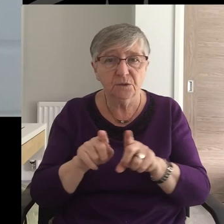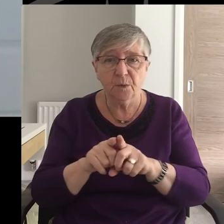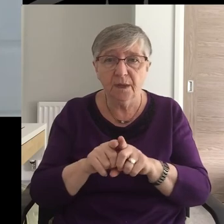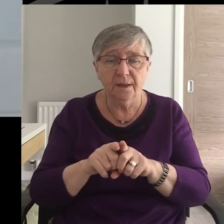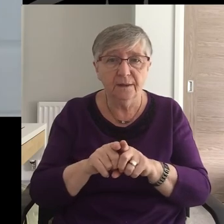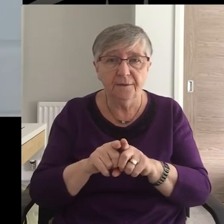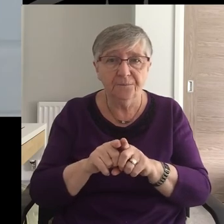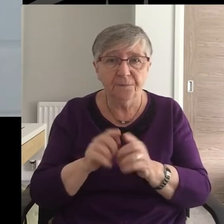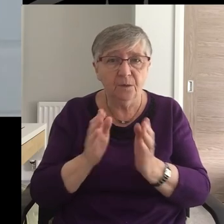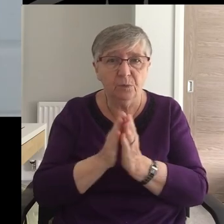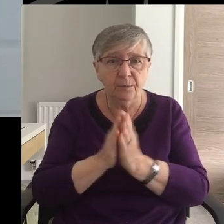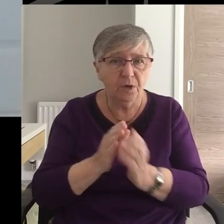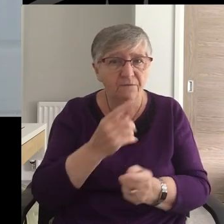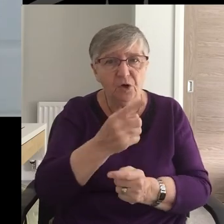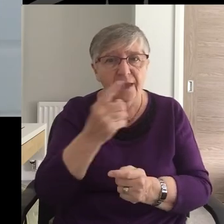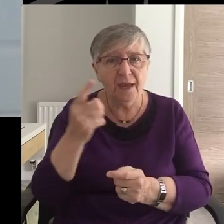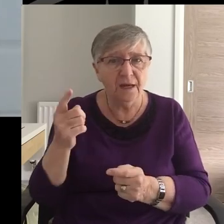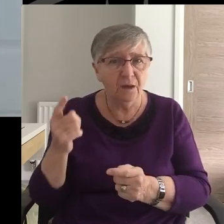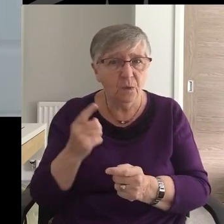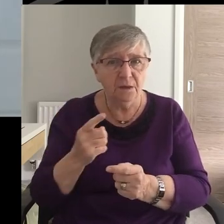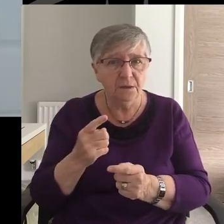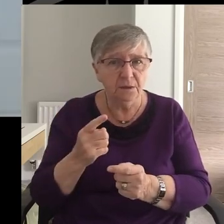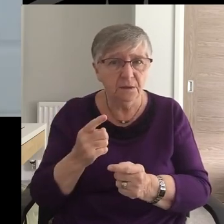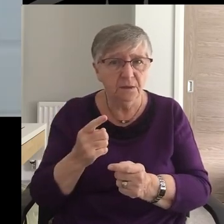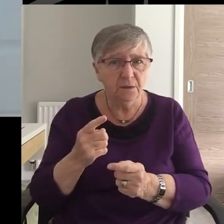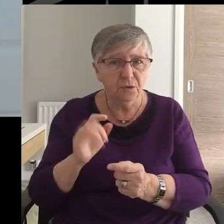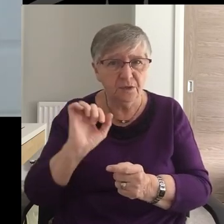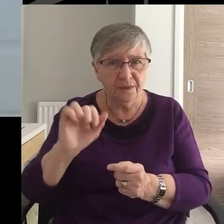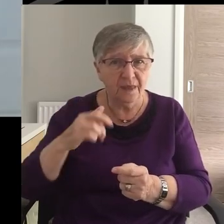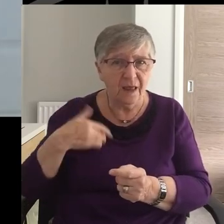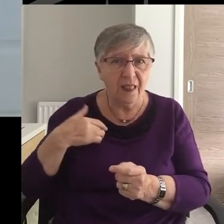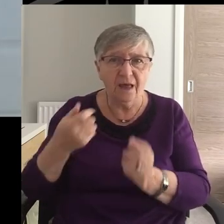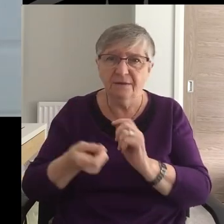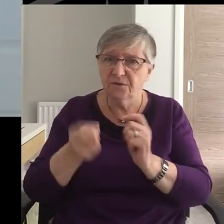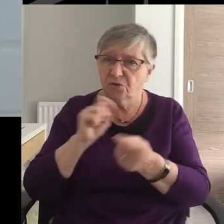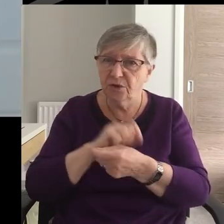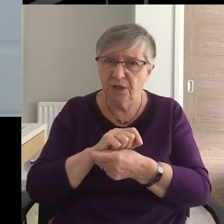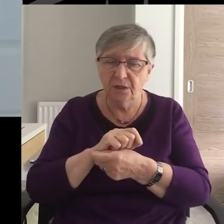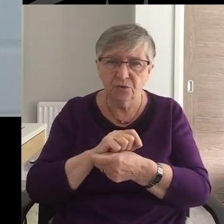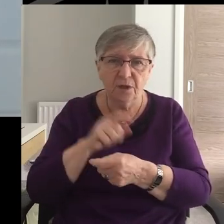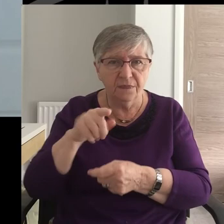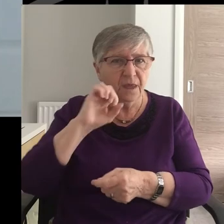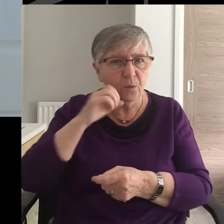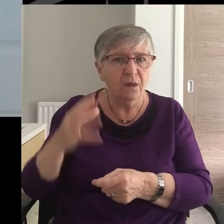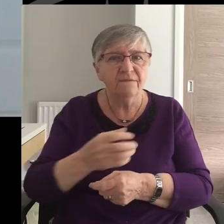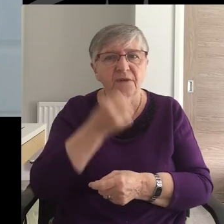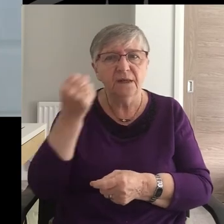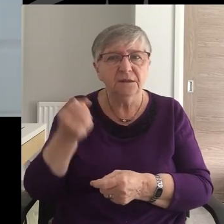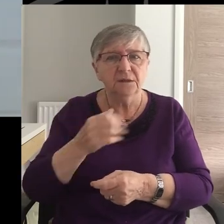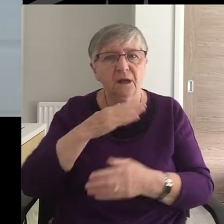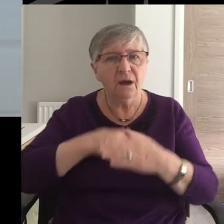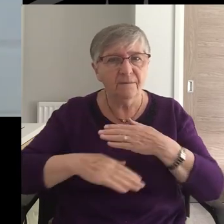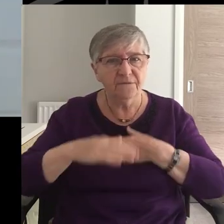We pray for anyone Who has been so affected That they would find comfort And healing